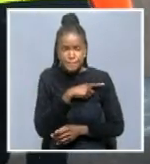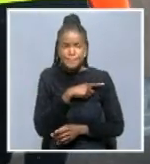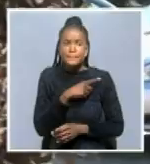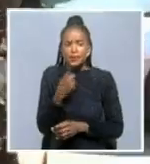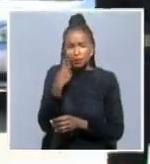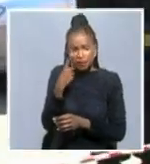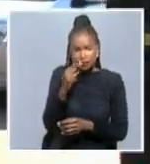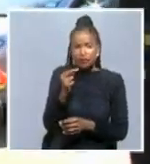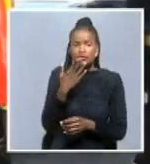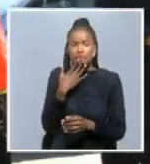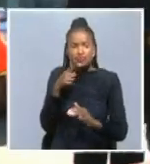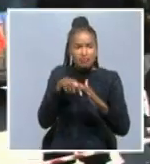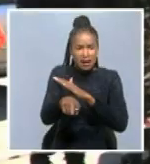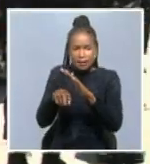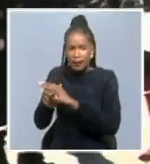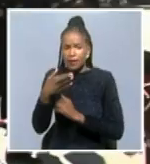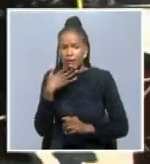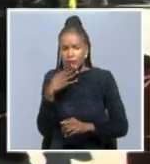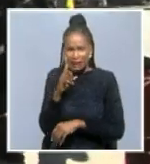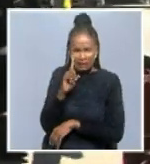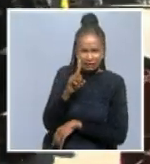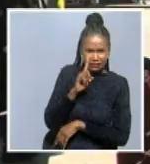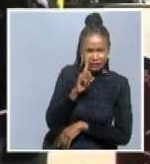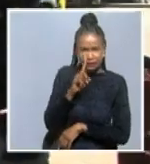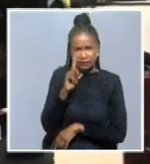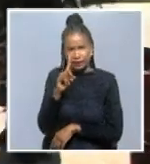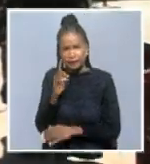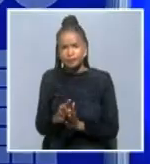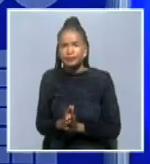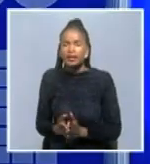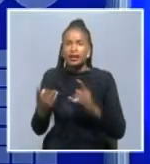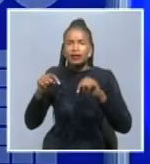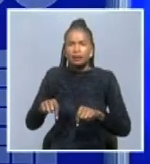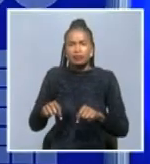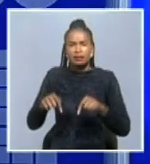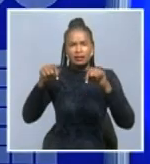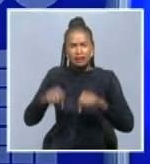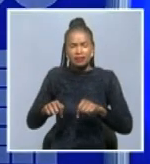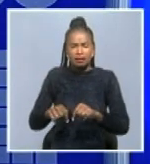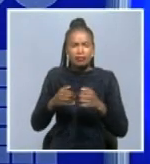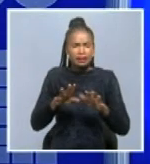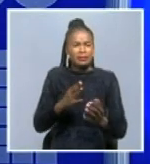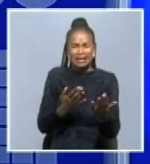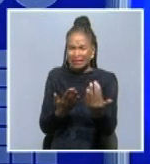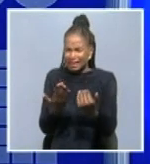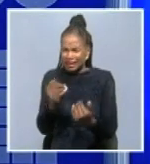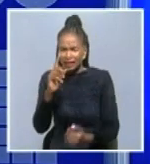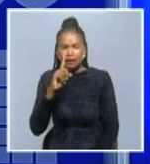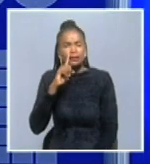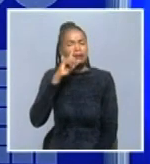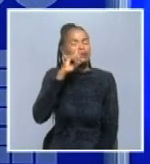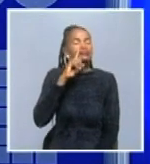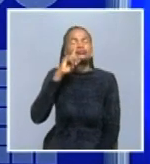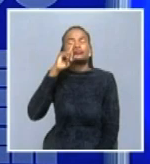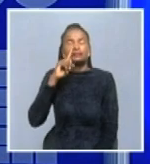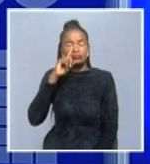out of those areas. Now, the targeted testing exercise started in Welfast Bay already last week. Can you